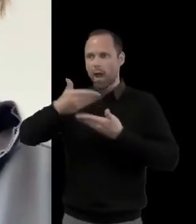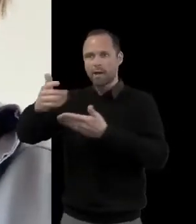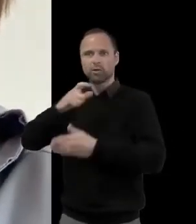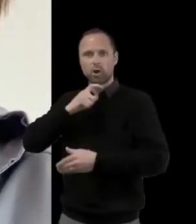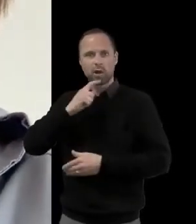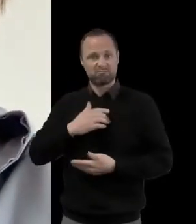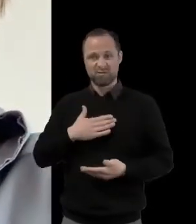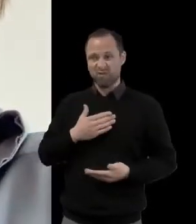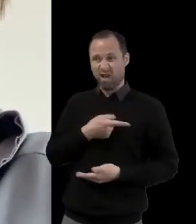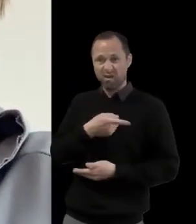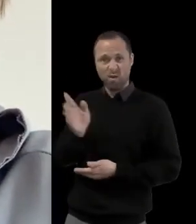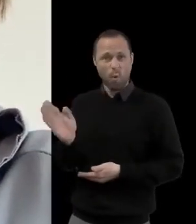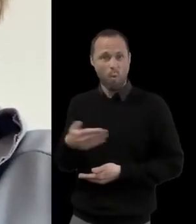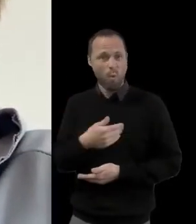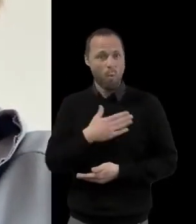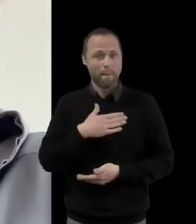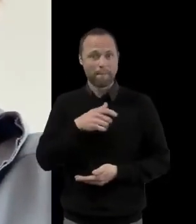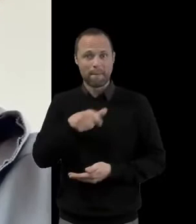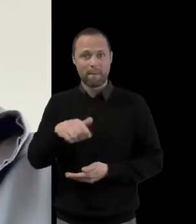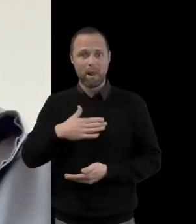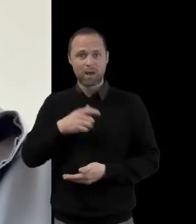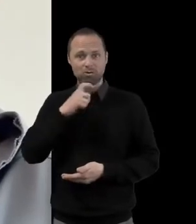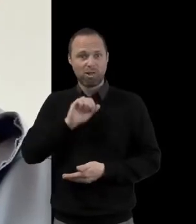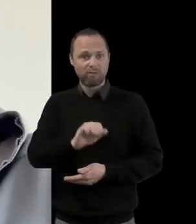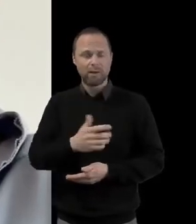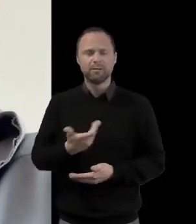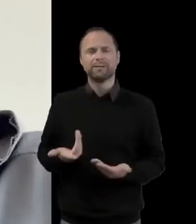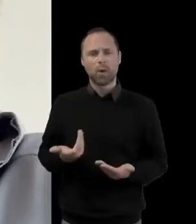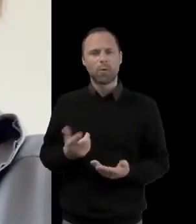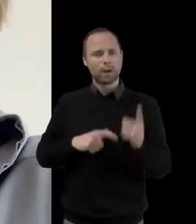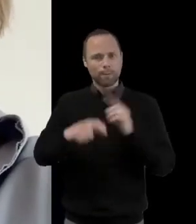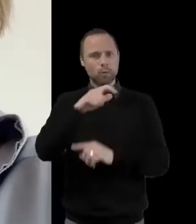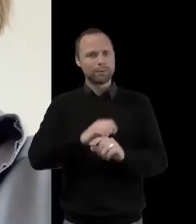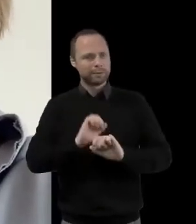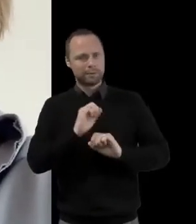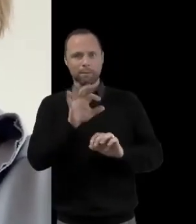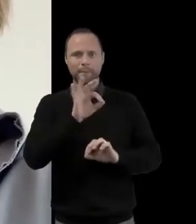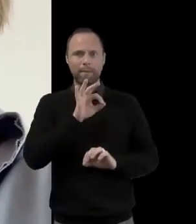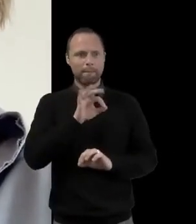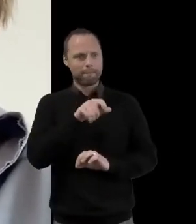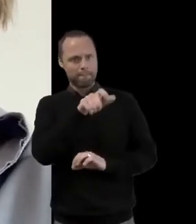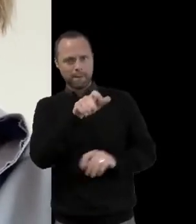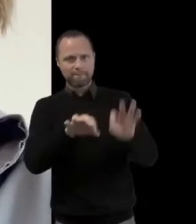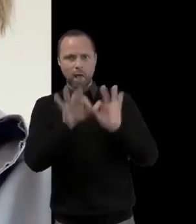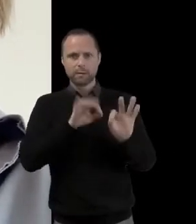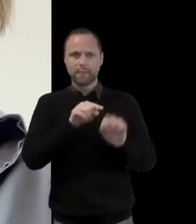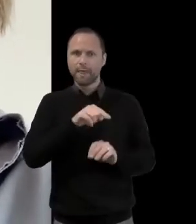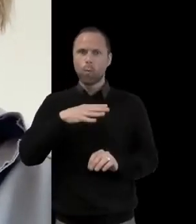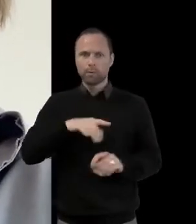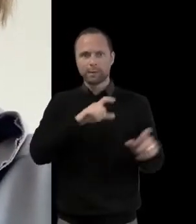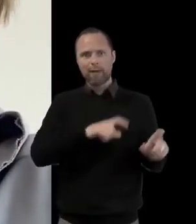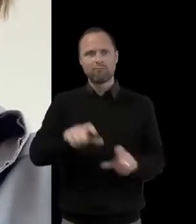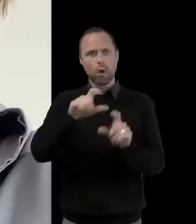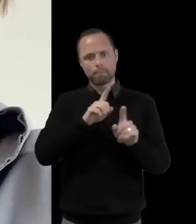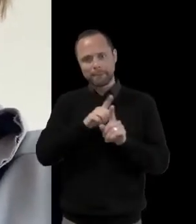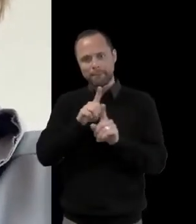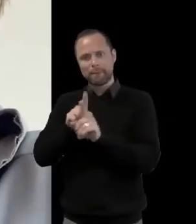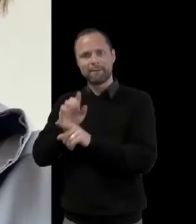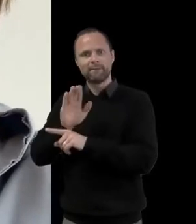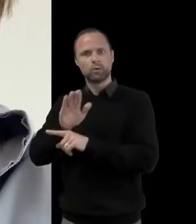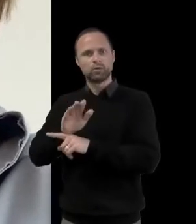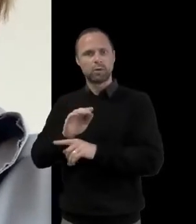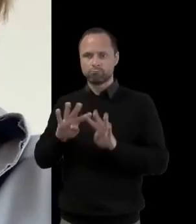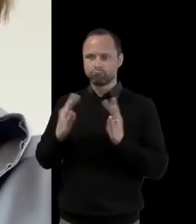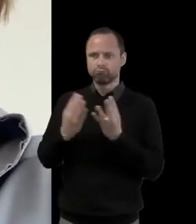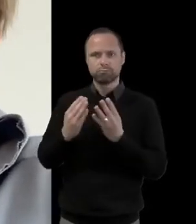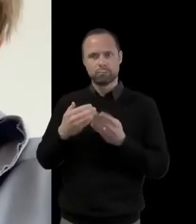And that's been really good. And the community want to continue to do those things as well. We've also found